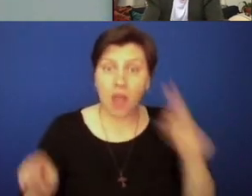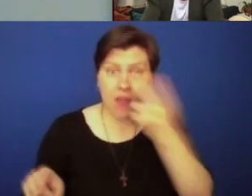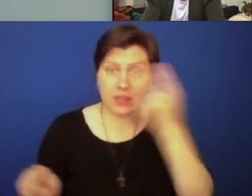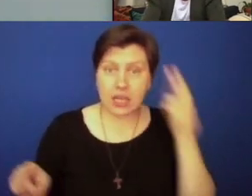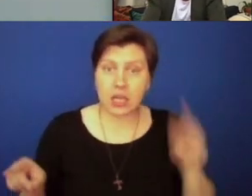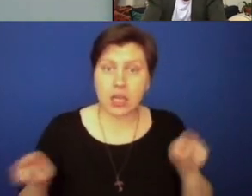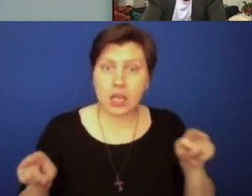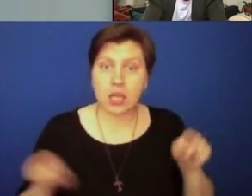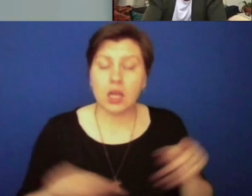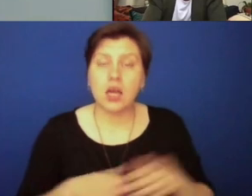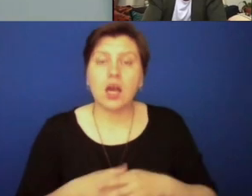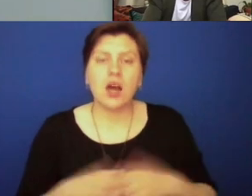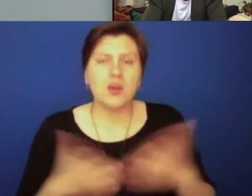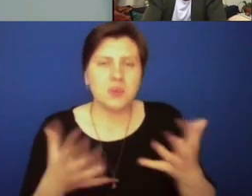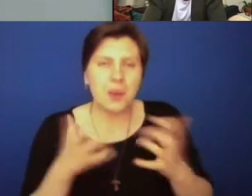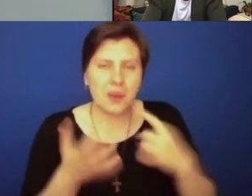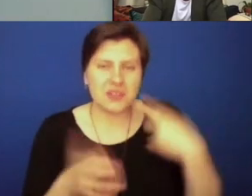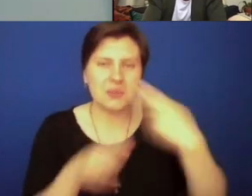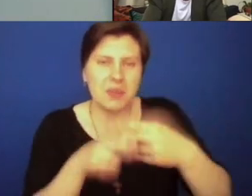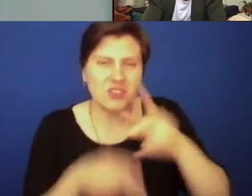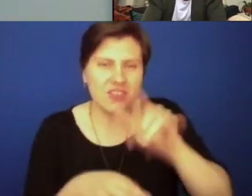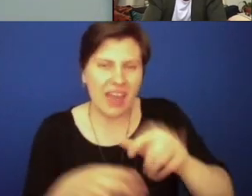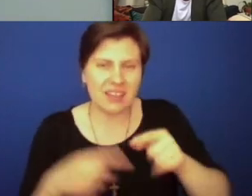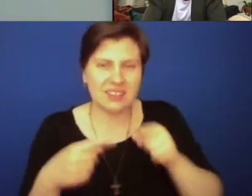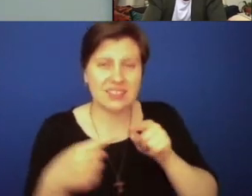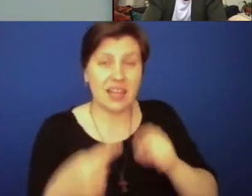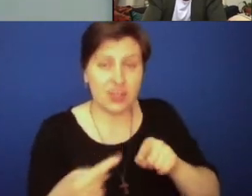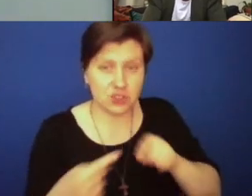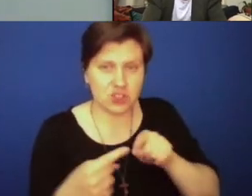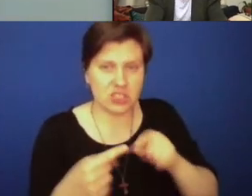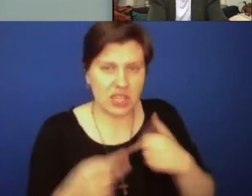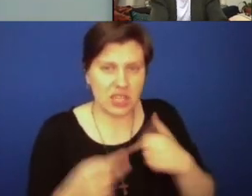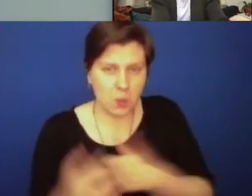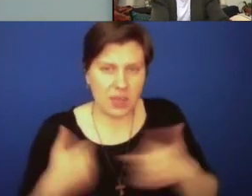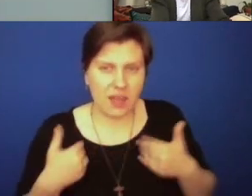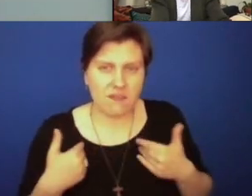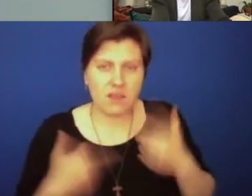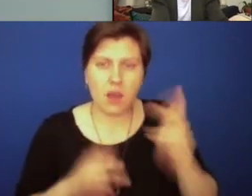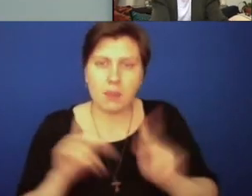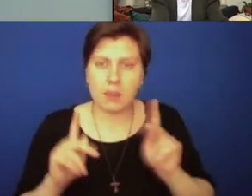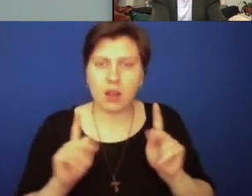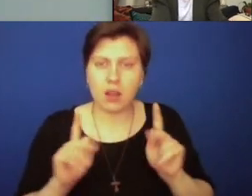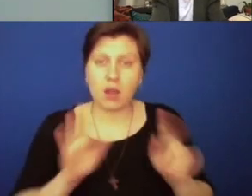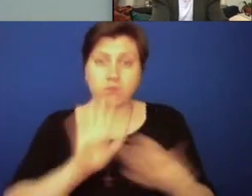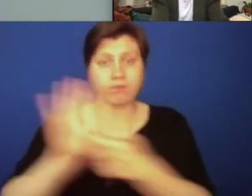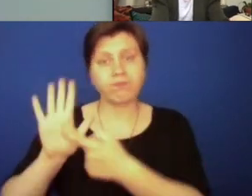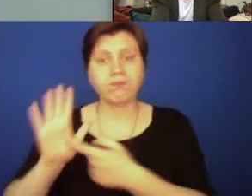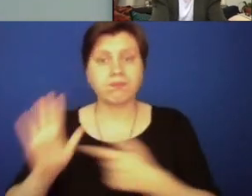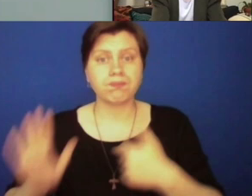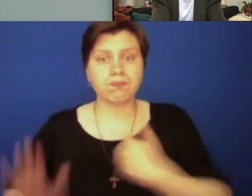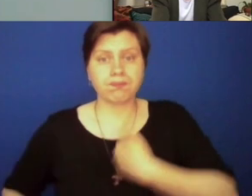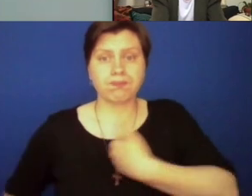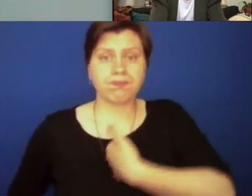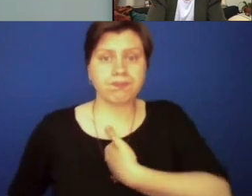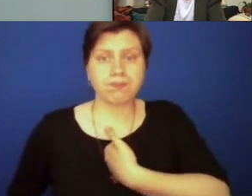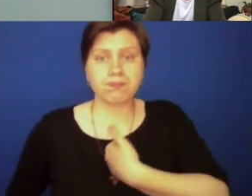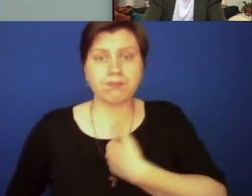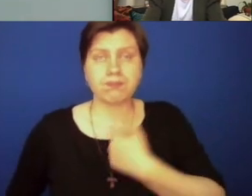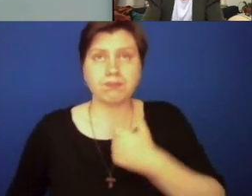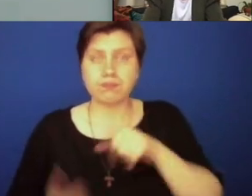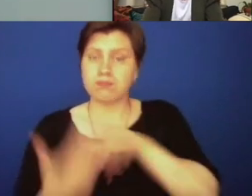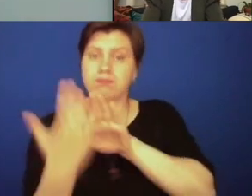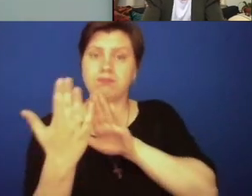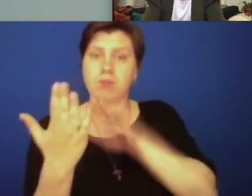speak to, to that holy tension that we hold, um, as opposed to people who are presenting themselves for to, uh,